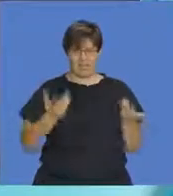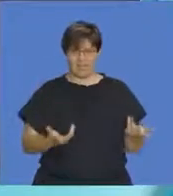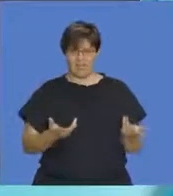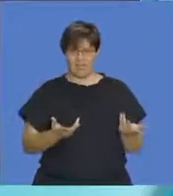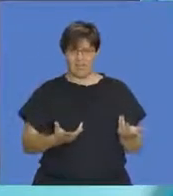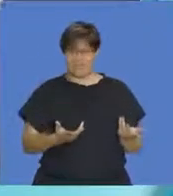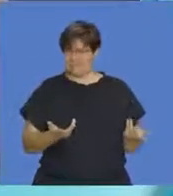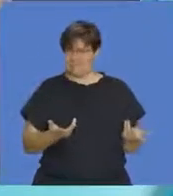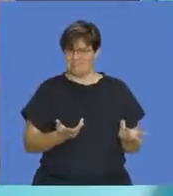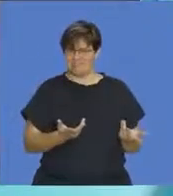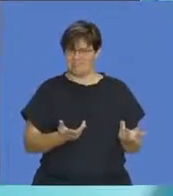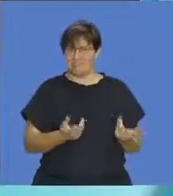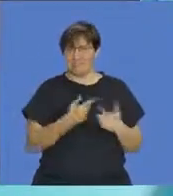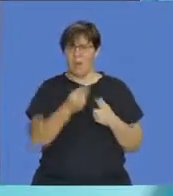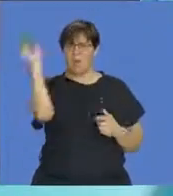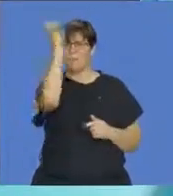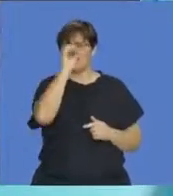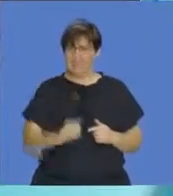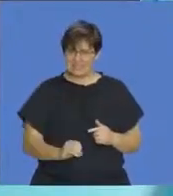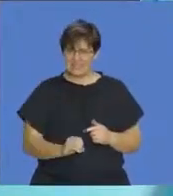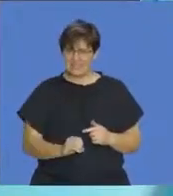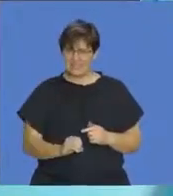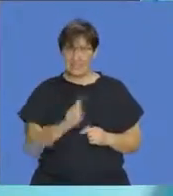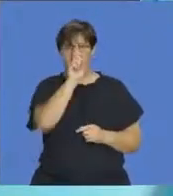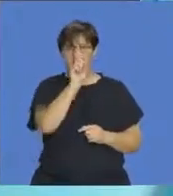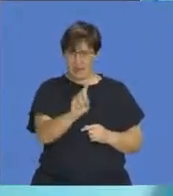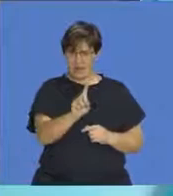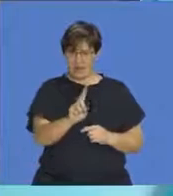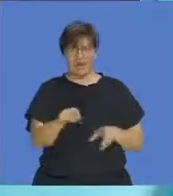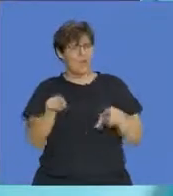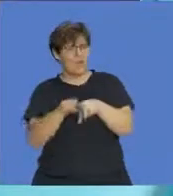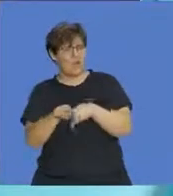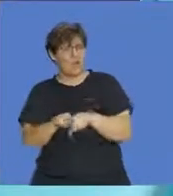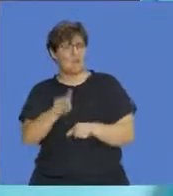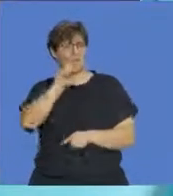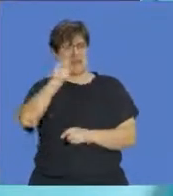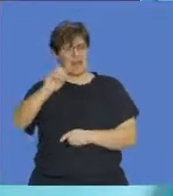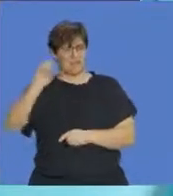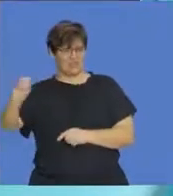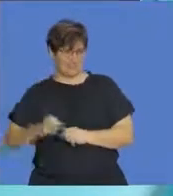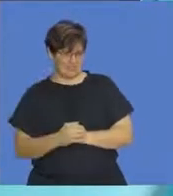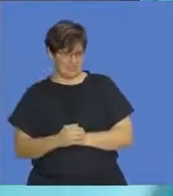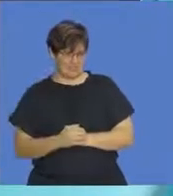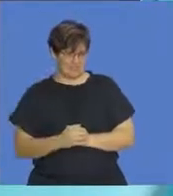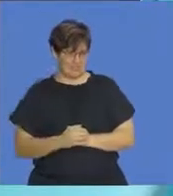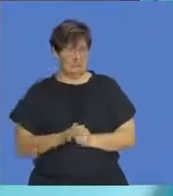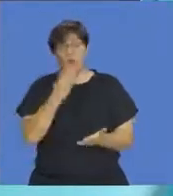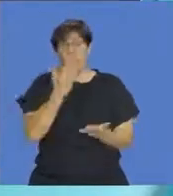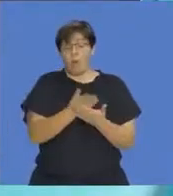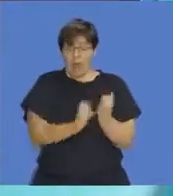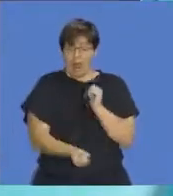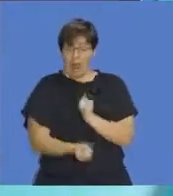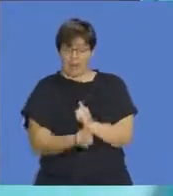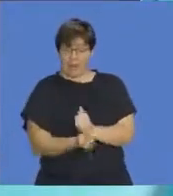it's 1. A percentage of 1 is 100. That tells us if the probability of something